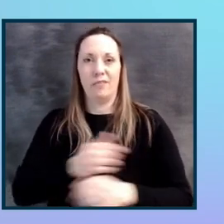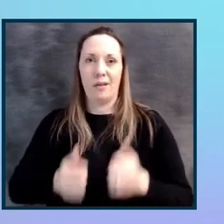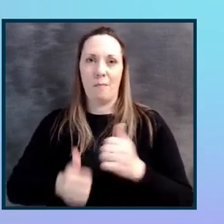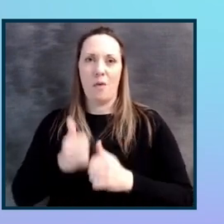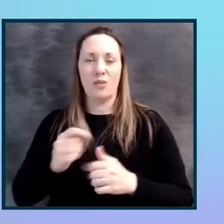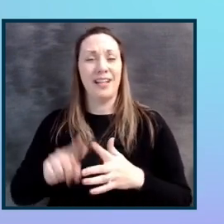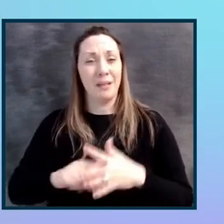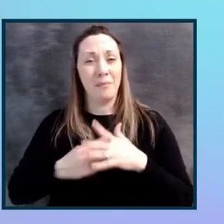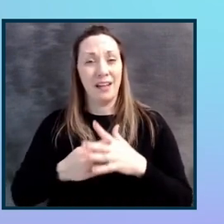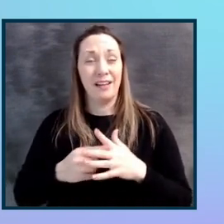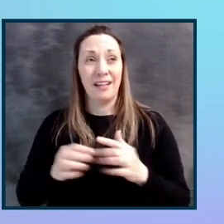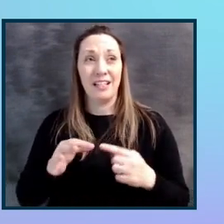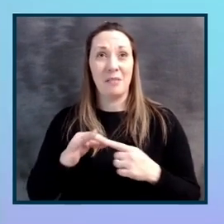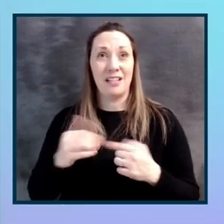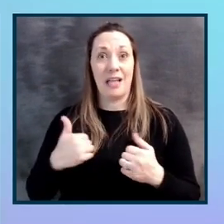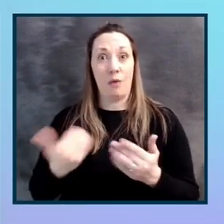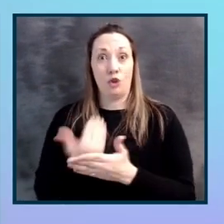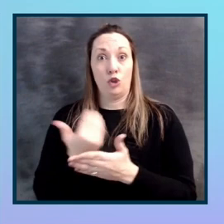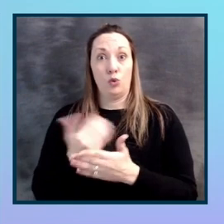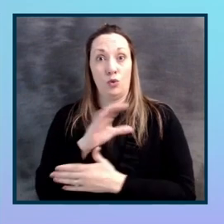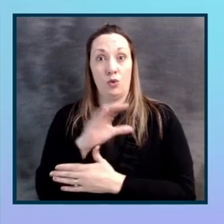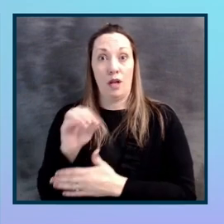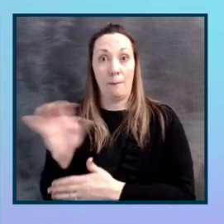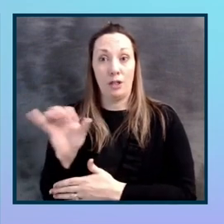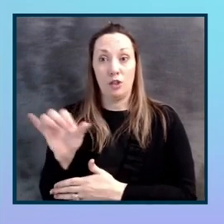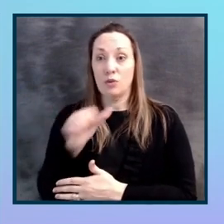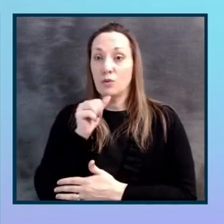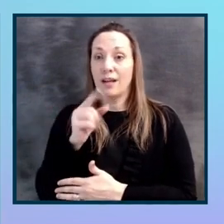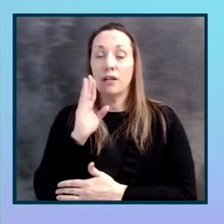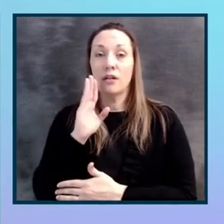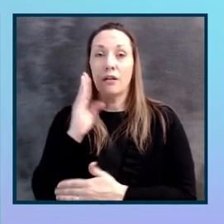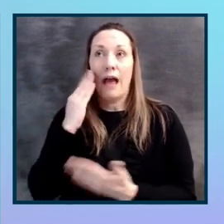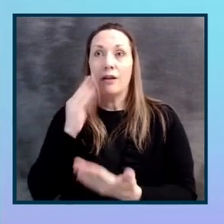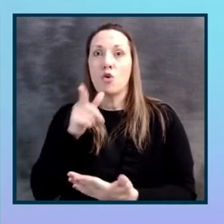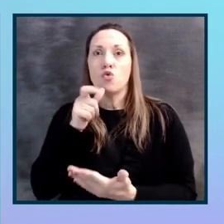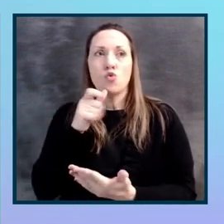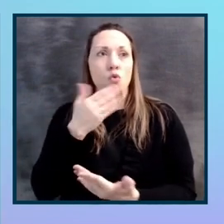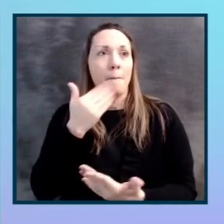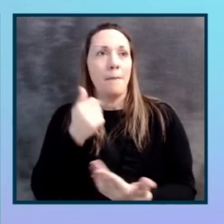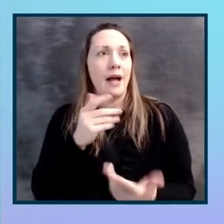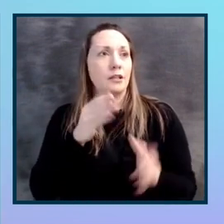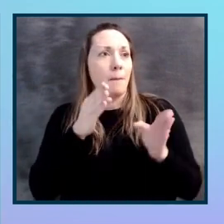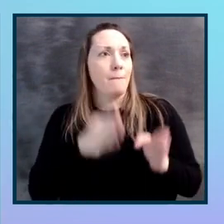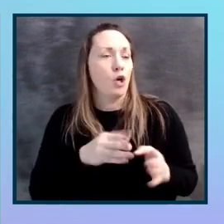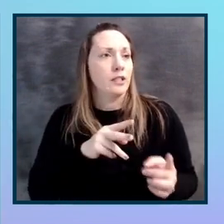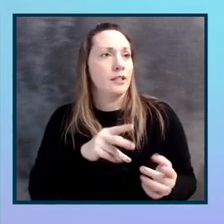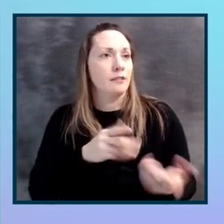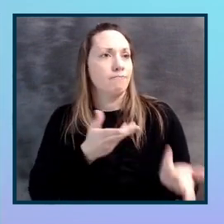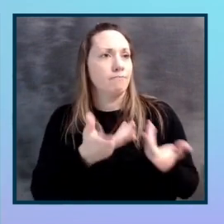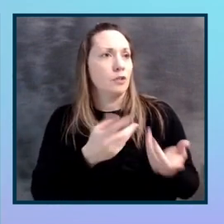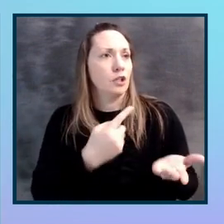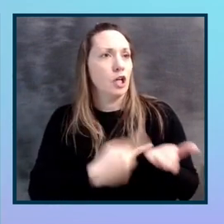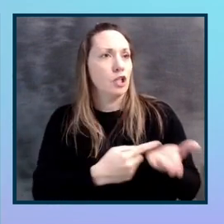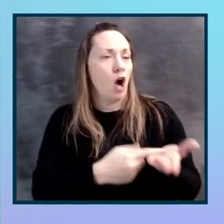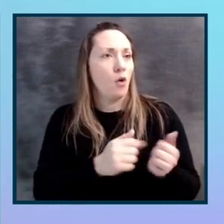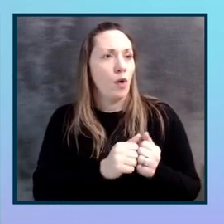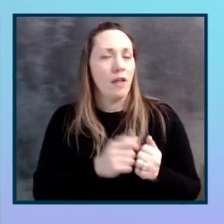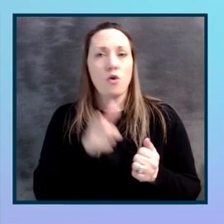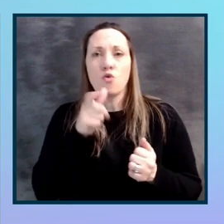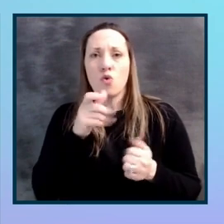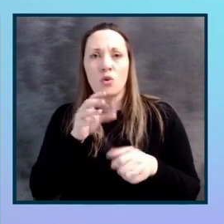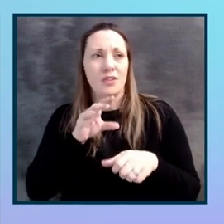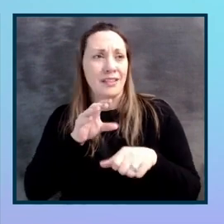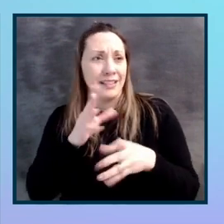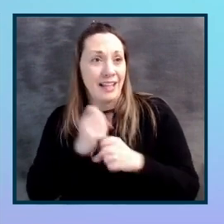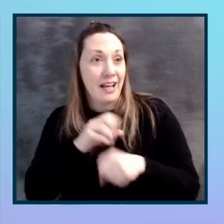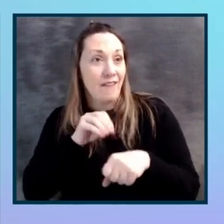especially because I was new to the company as well, right? So I didn't know who the best people were to speak to, or who I should go to for advice, or who we should assign this